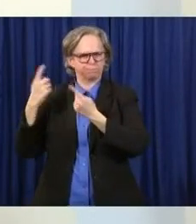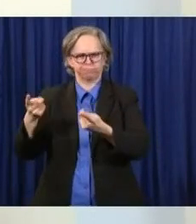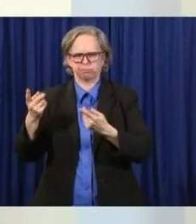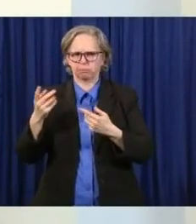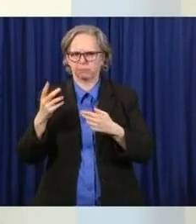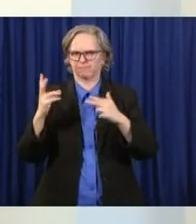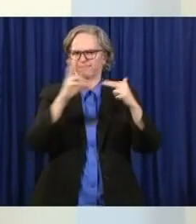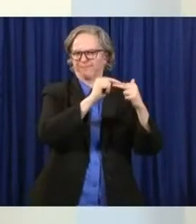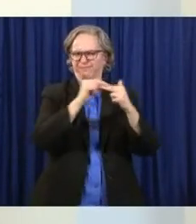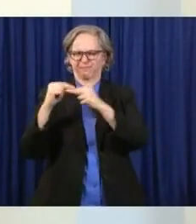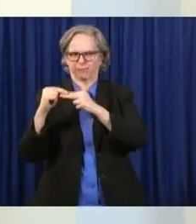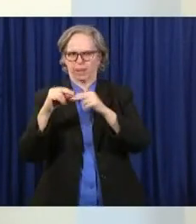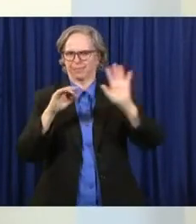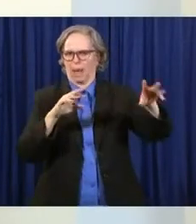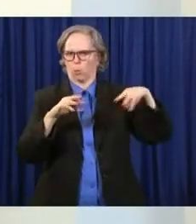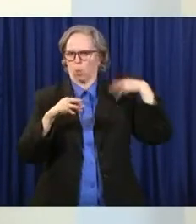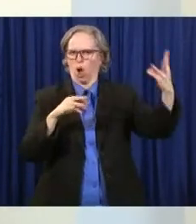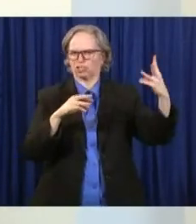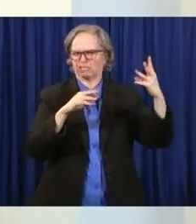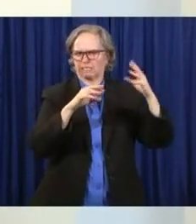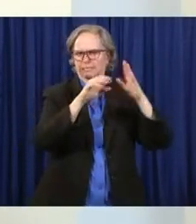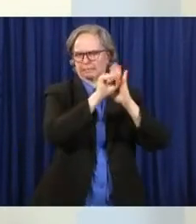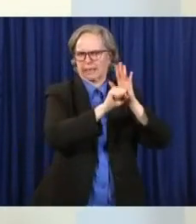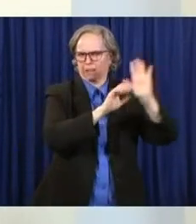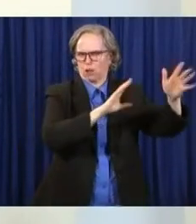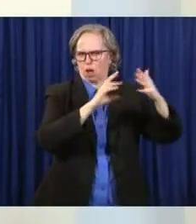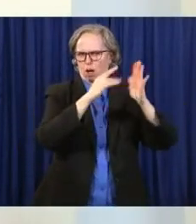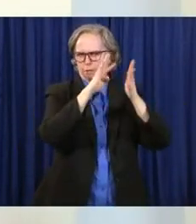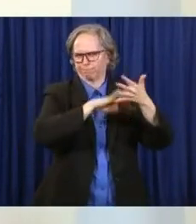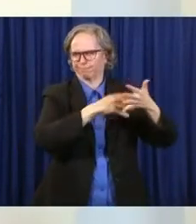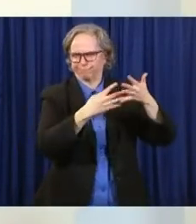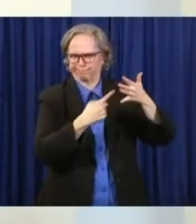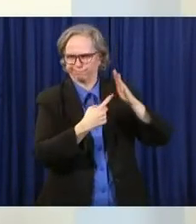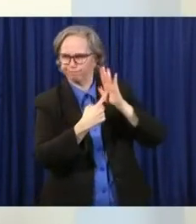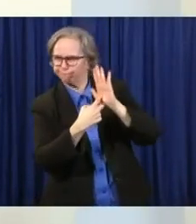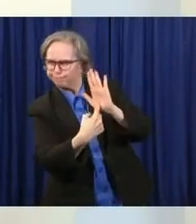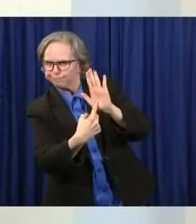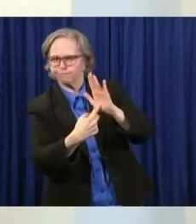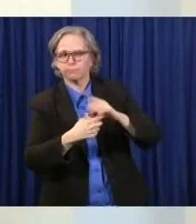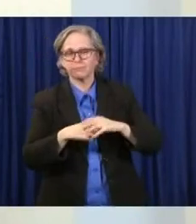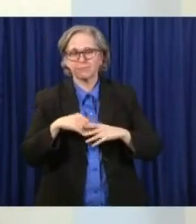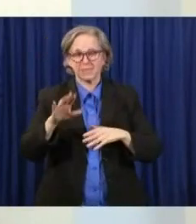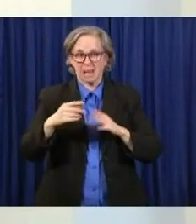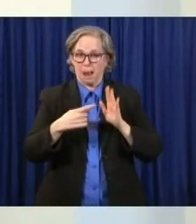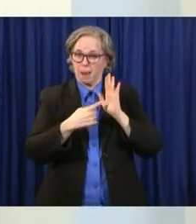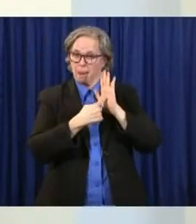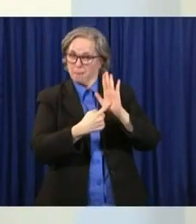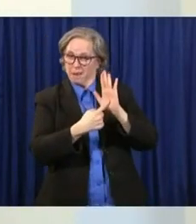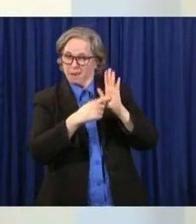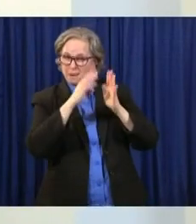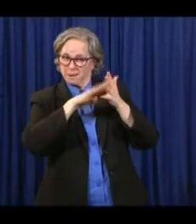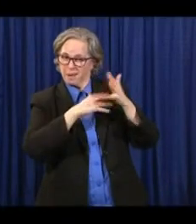again, a lot of this has to do with the fact that modeling is very confusing to the general public.